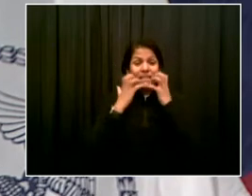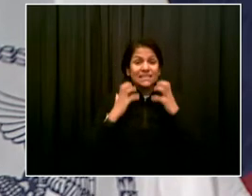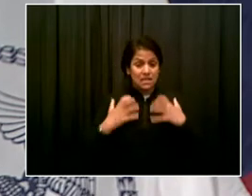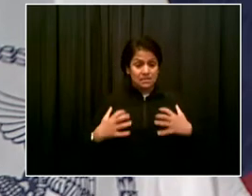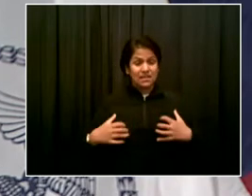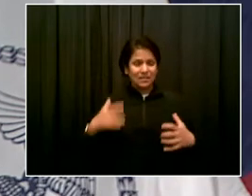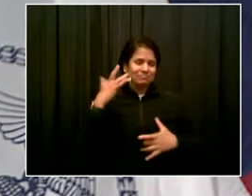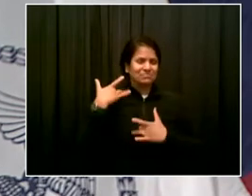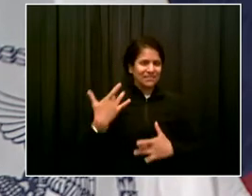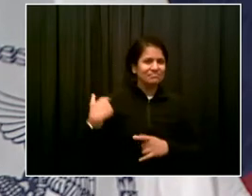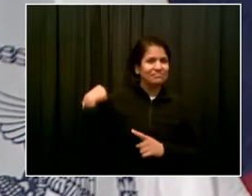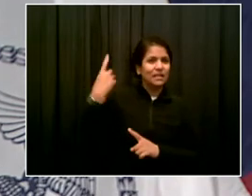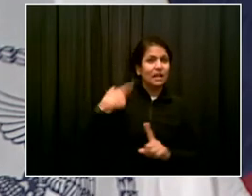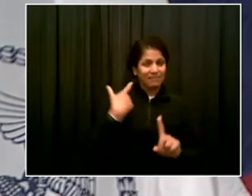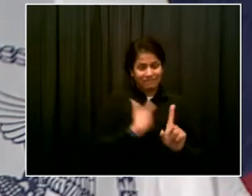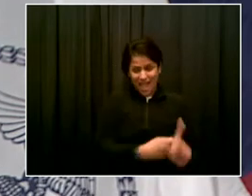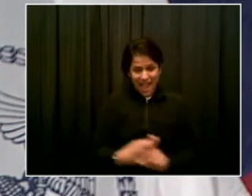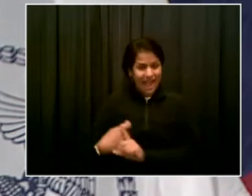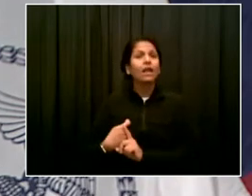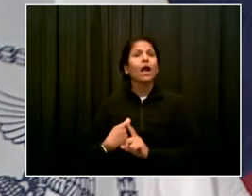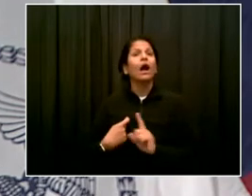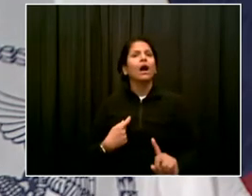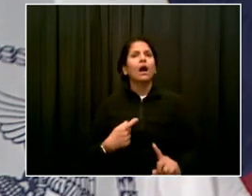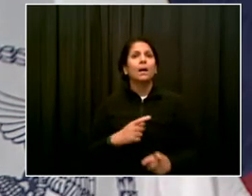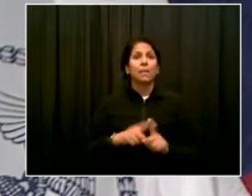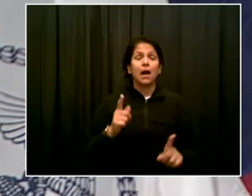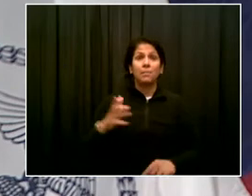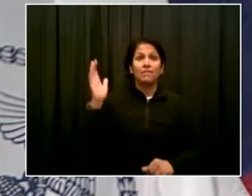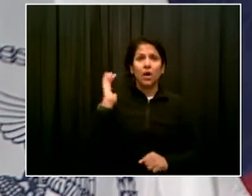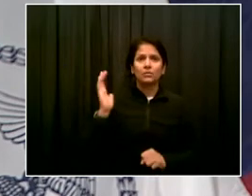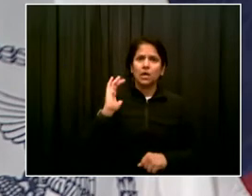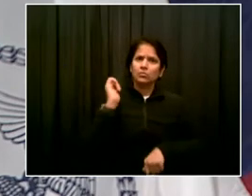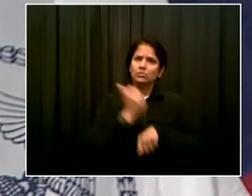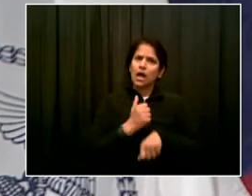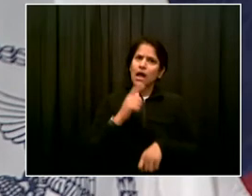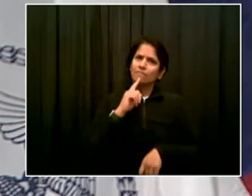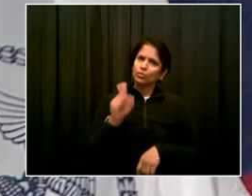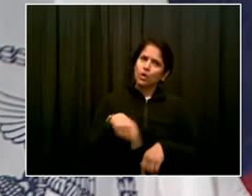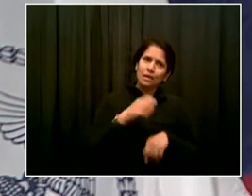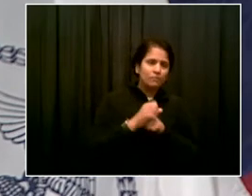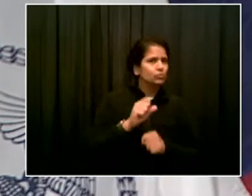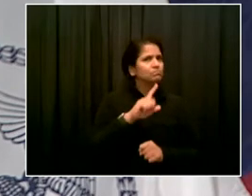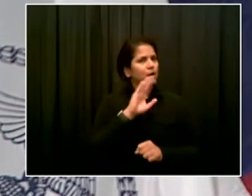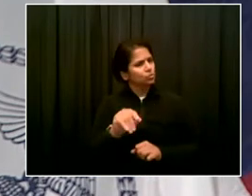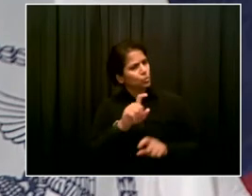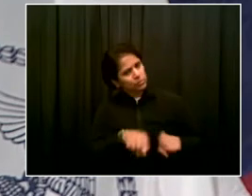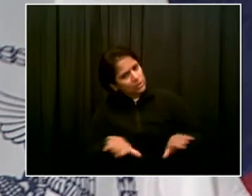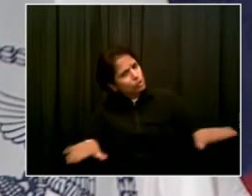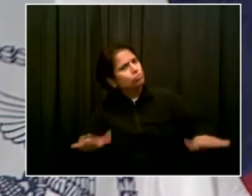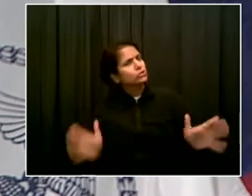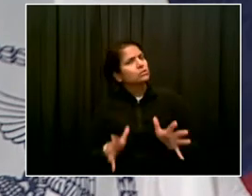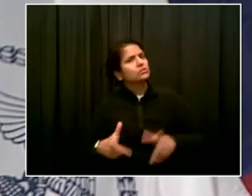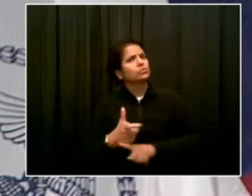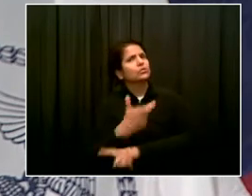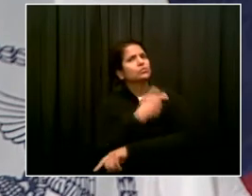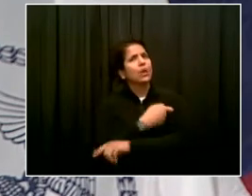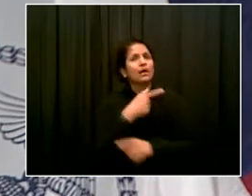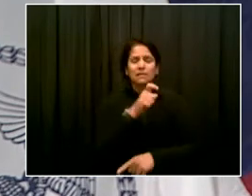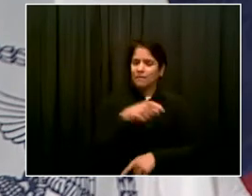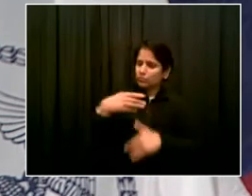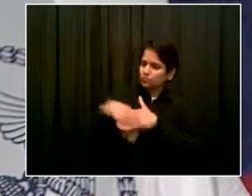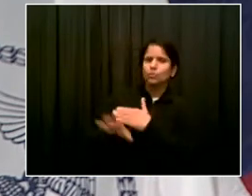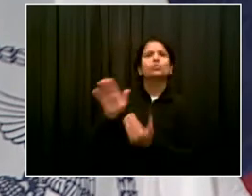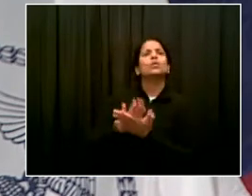A similar compulsory policy toward COVID vaccinations. You know,